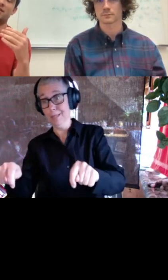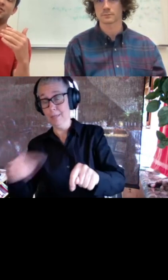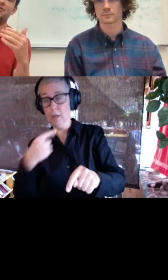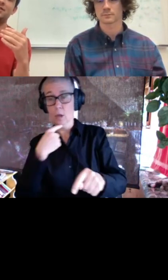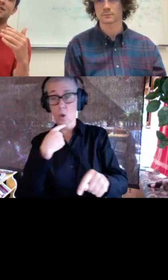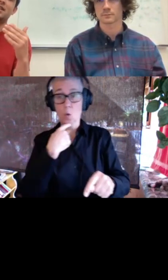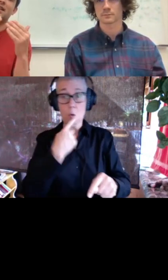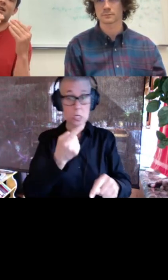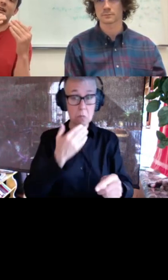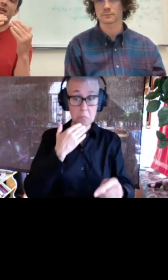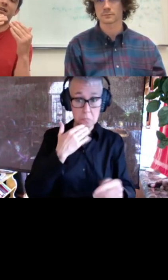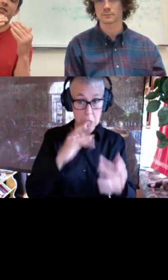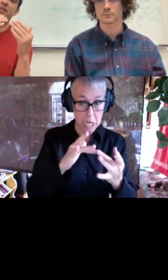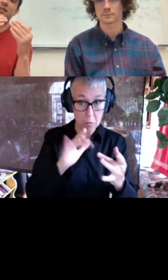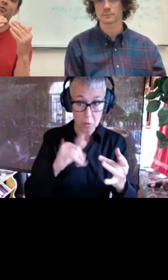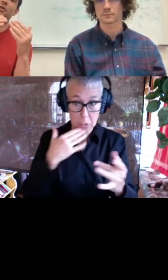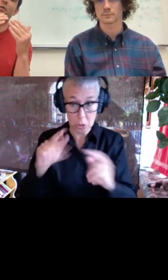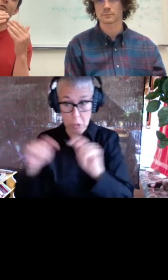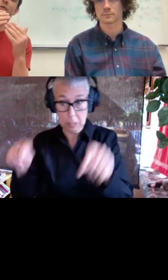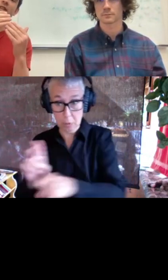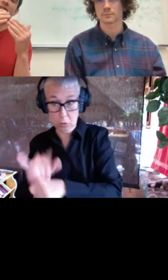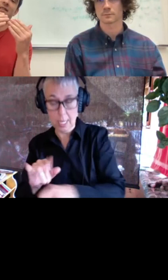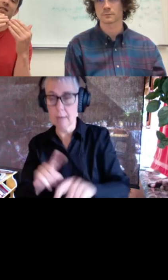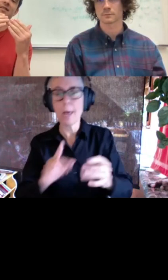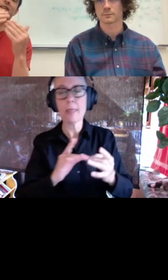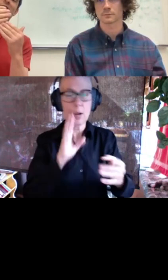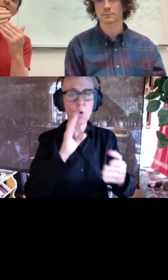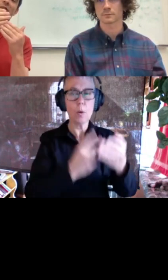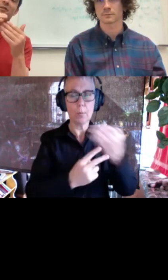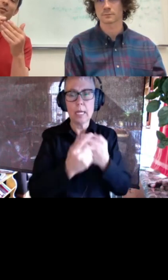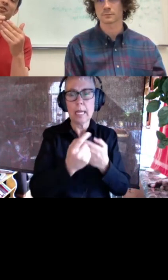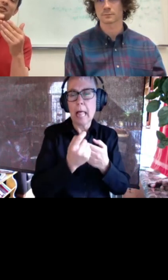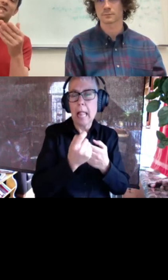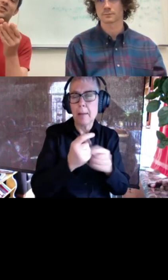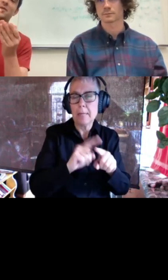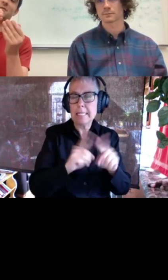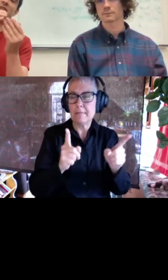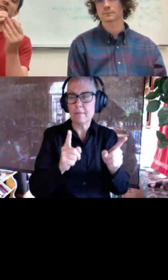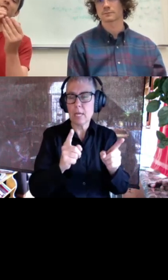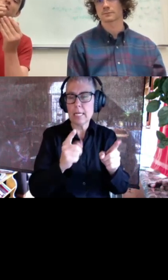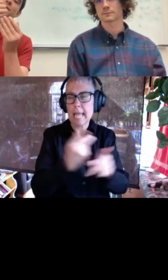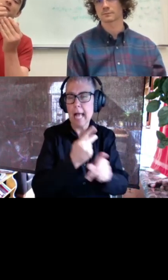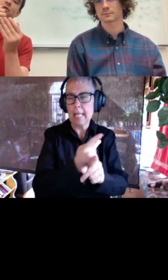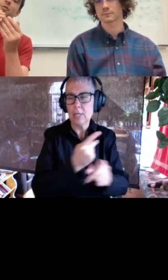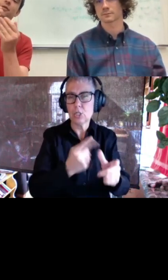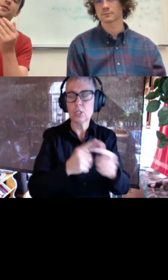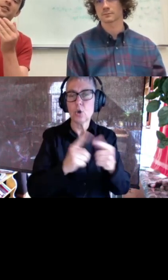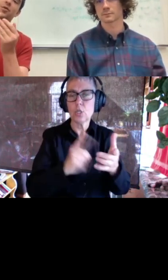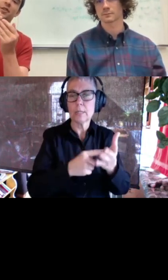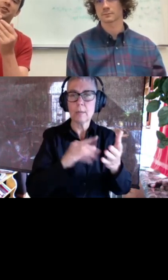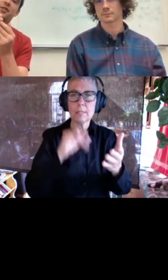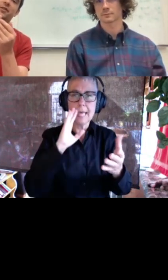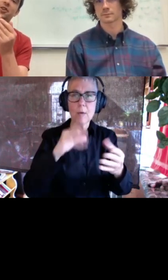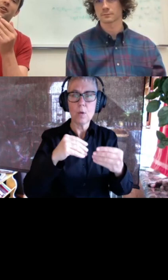good template to use uh the work will predict a slightly different confirmation and so sometimes like it can move a loop or a